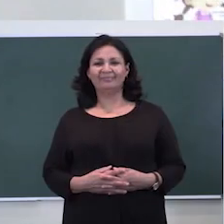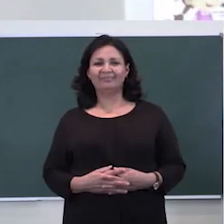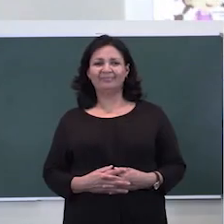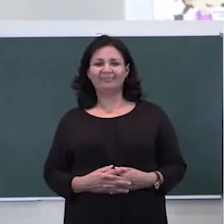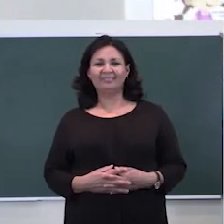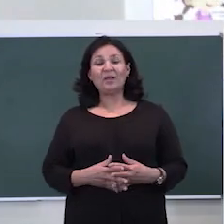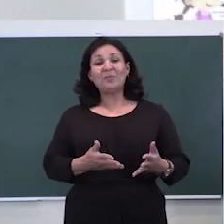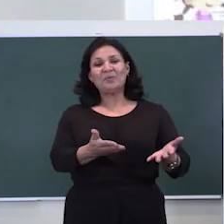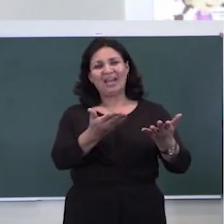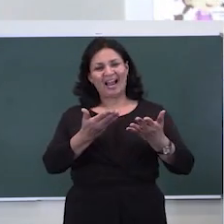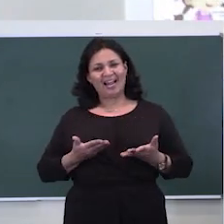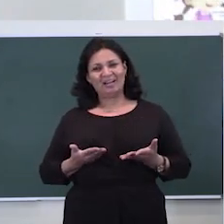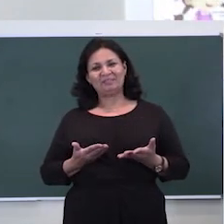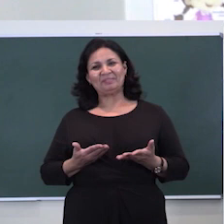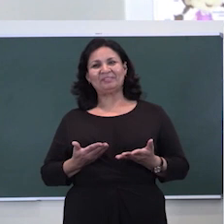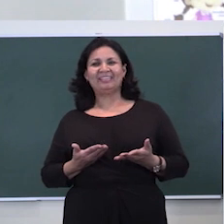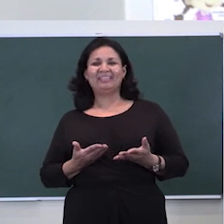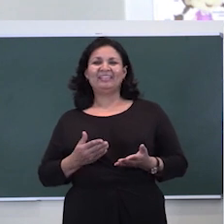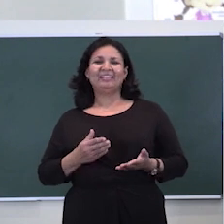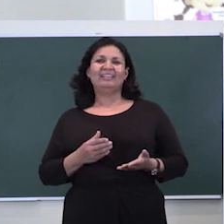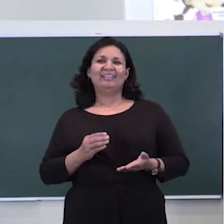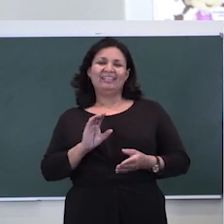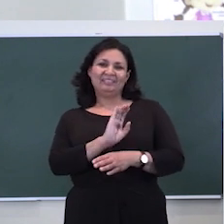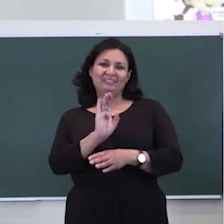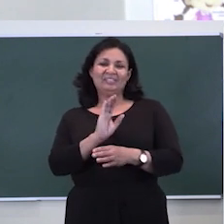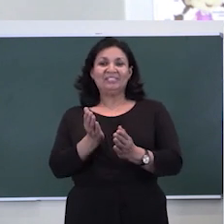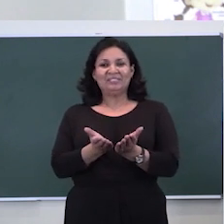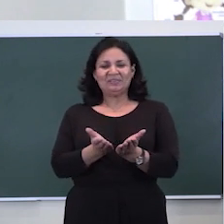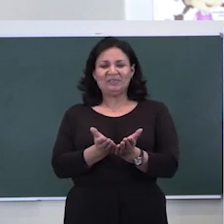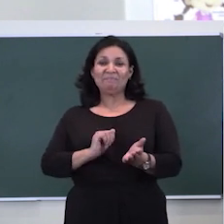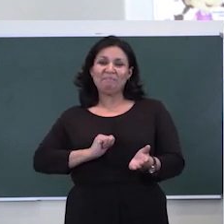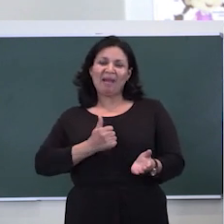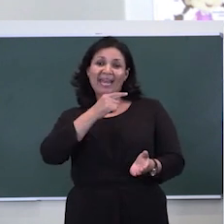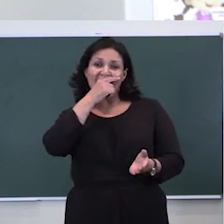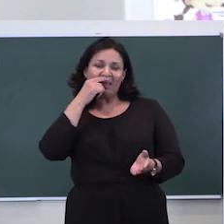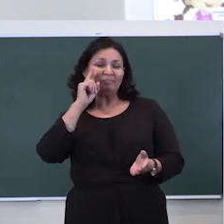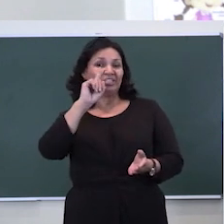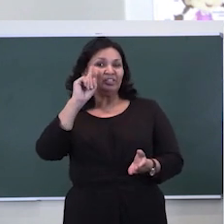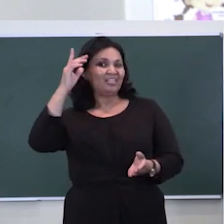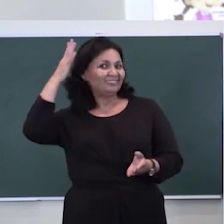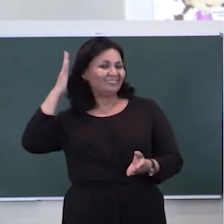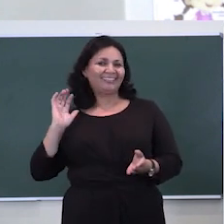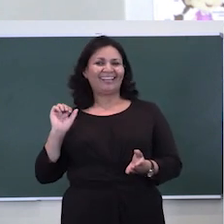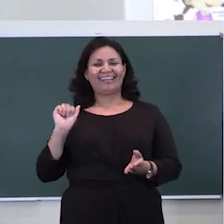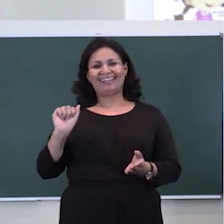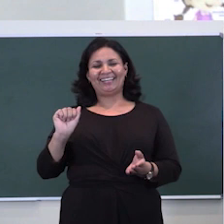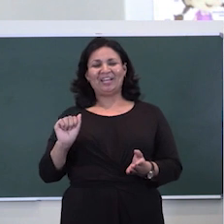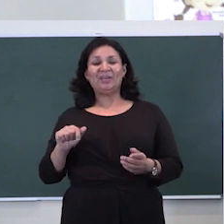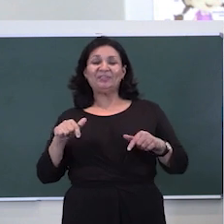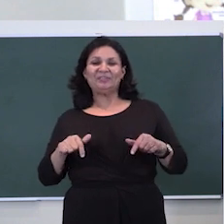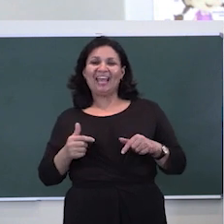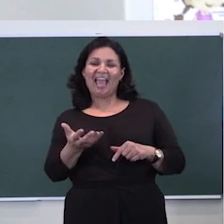Welcome to MyZone Online School. My name is Teacher Mutsa and today I have a special